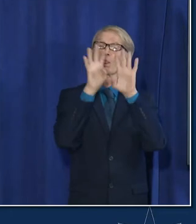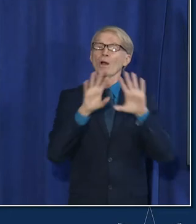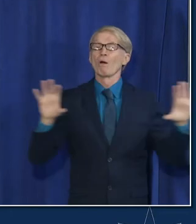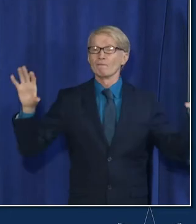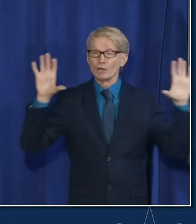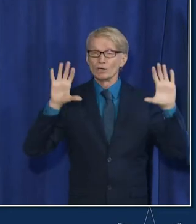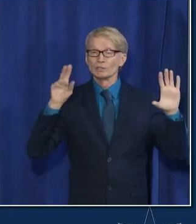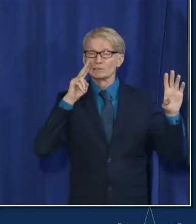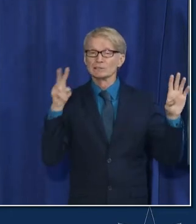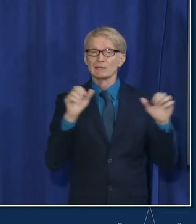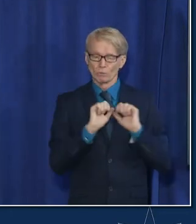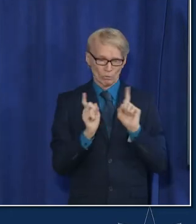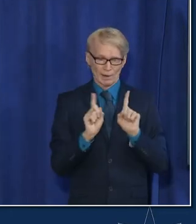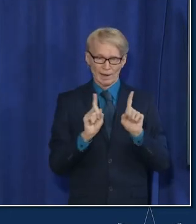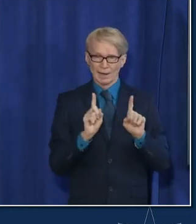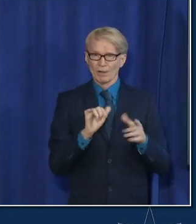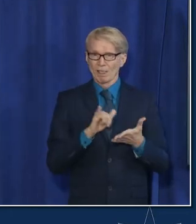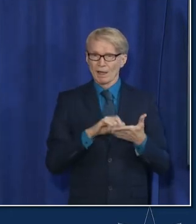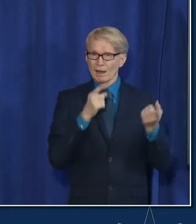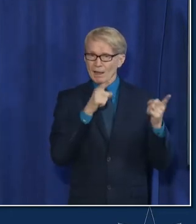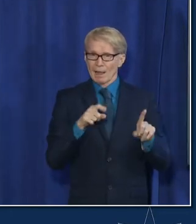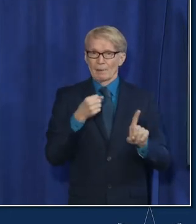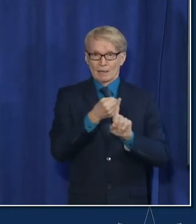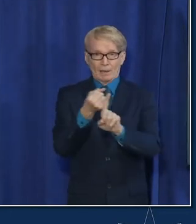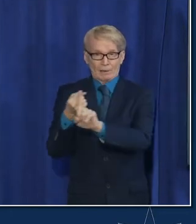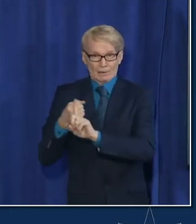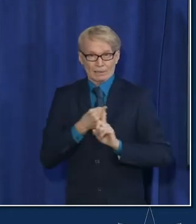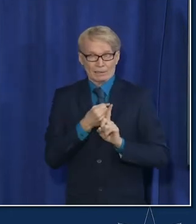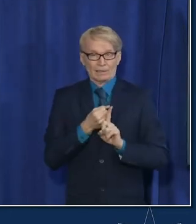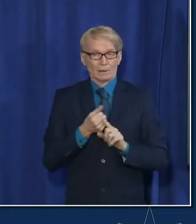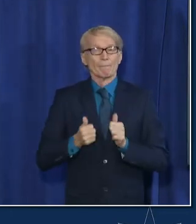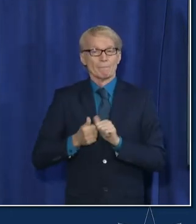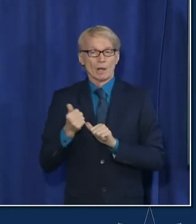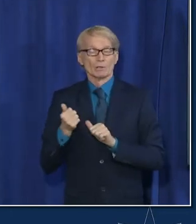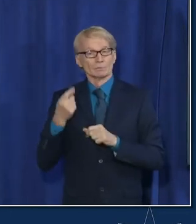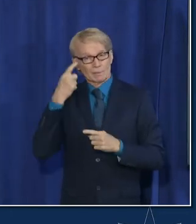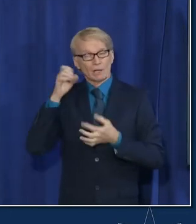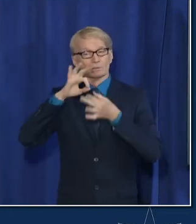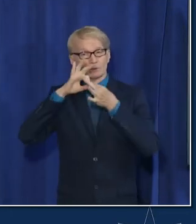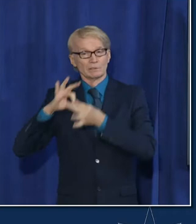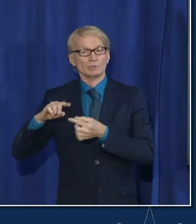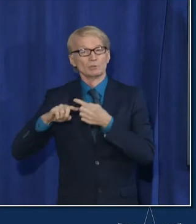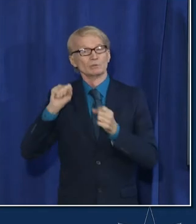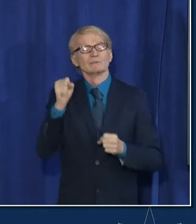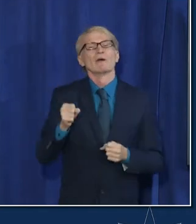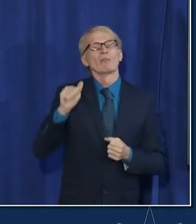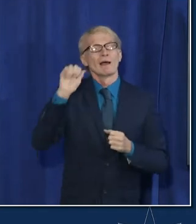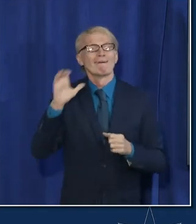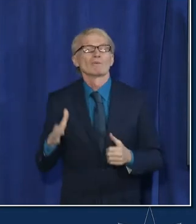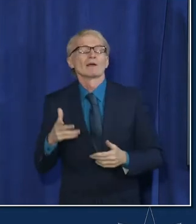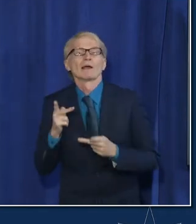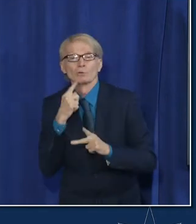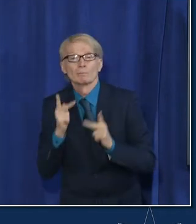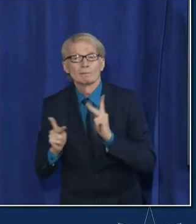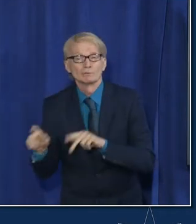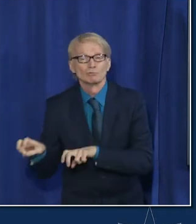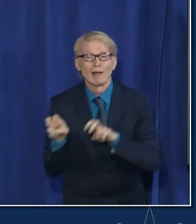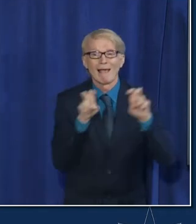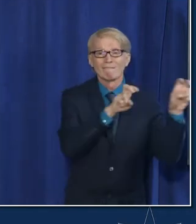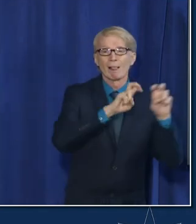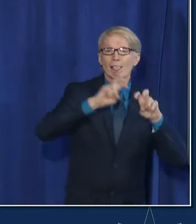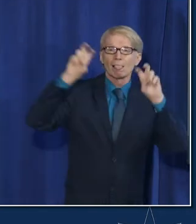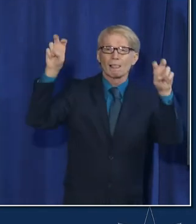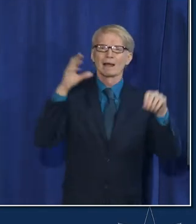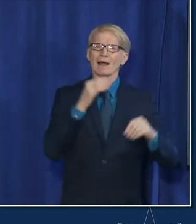most of these have been linked to travelers at this point from southern africa as a reminder viruses do replicate they copy